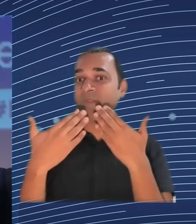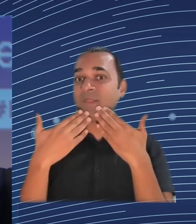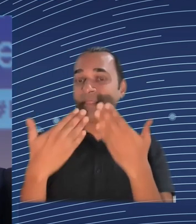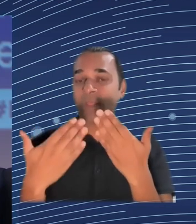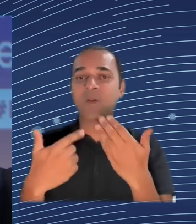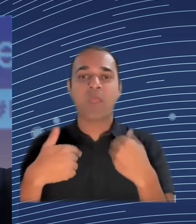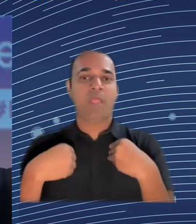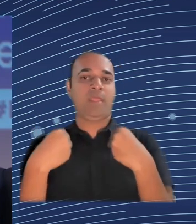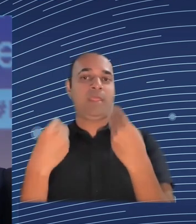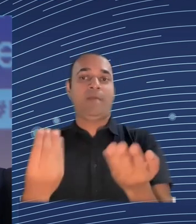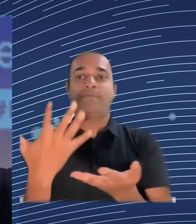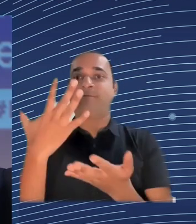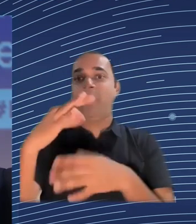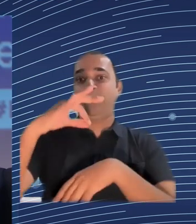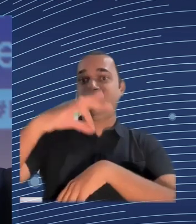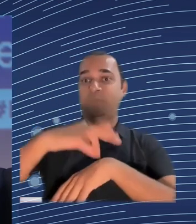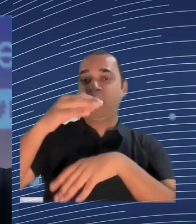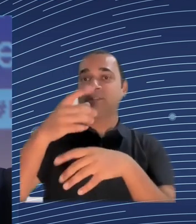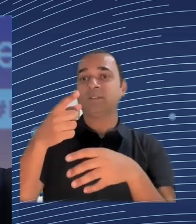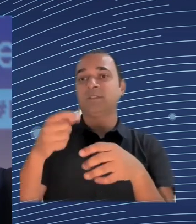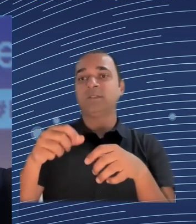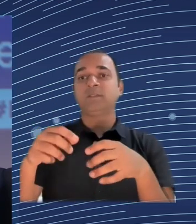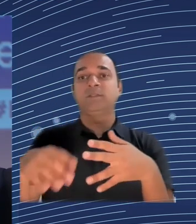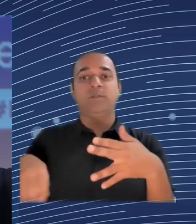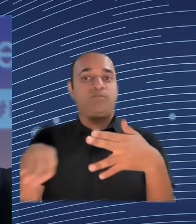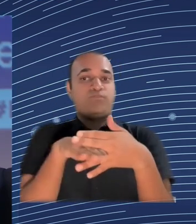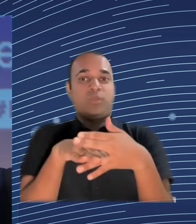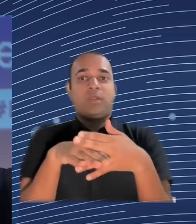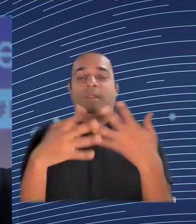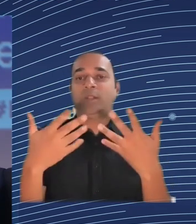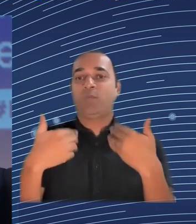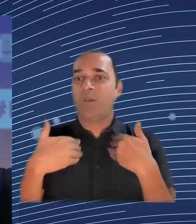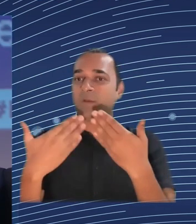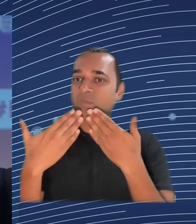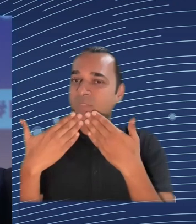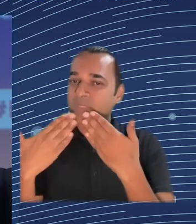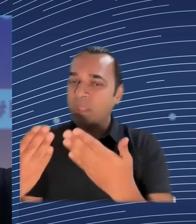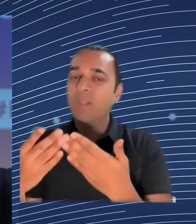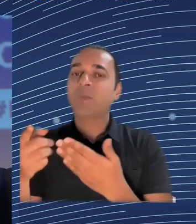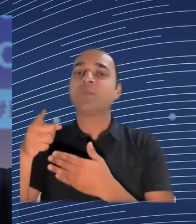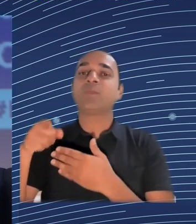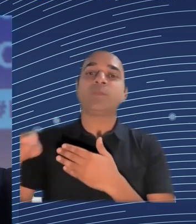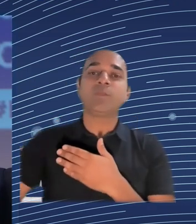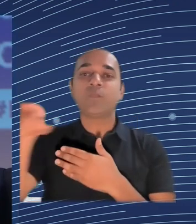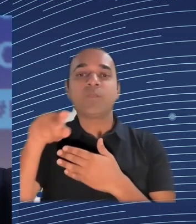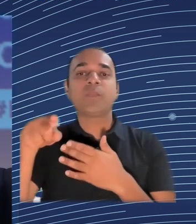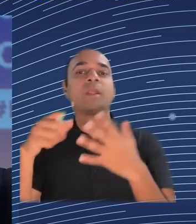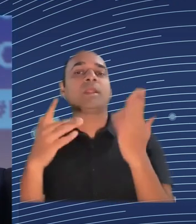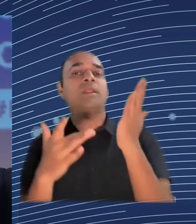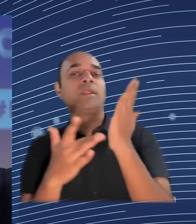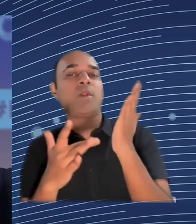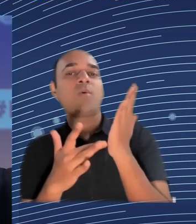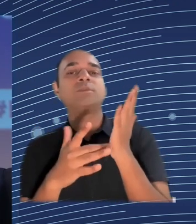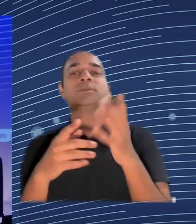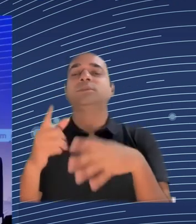of the Commission for organizing this excellent panel and for the collaboration we've had the past week. I thank all of you online and on-site for your